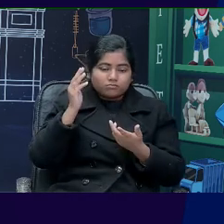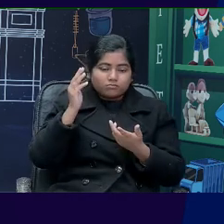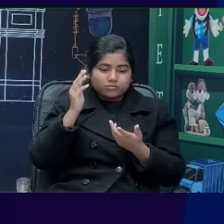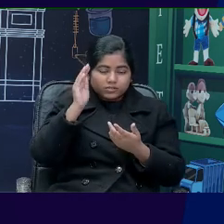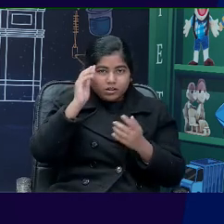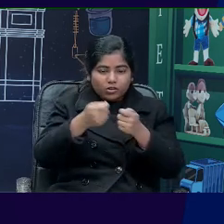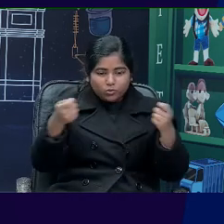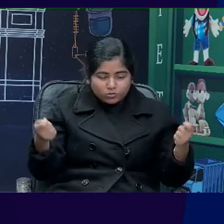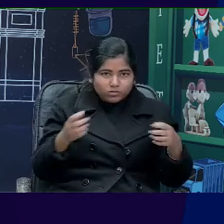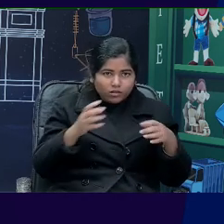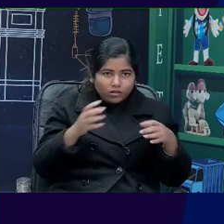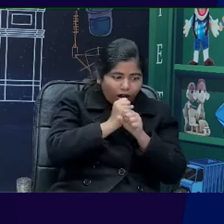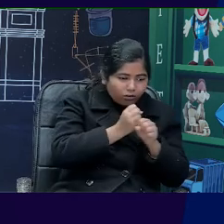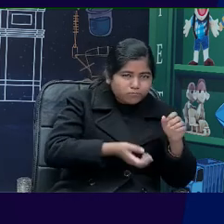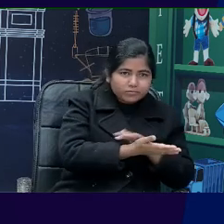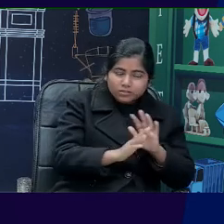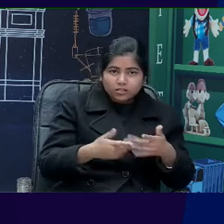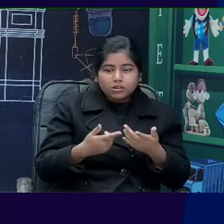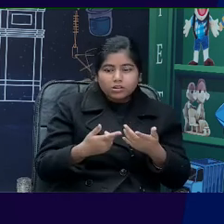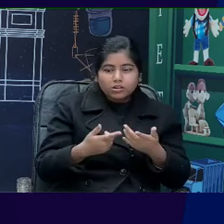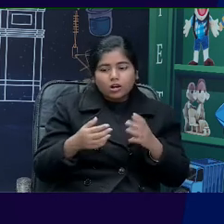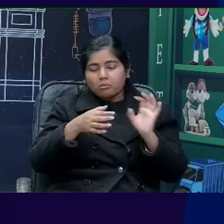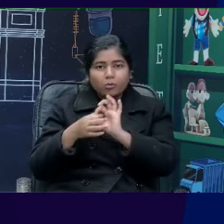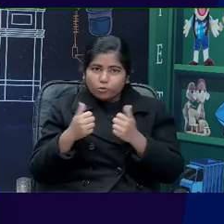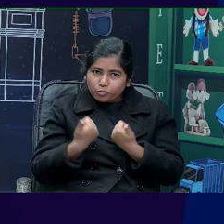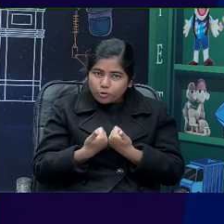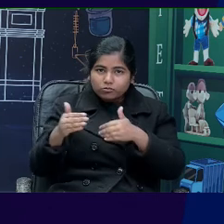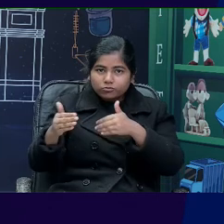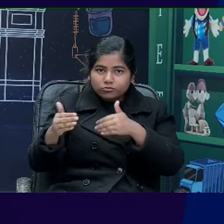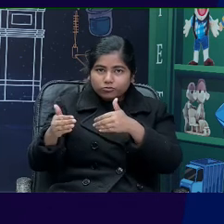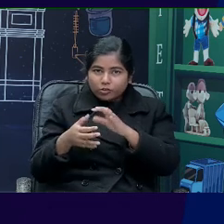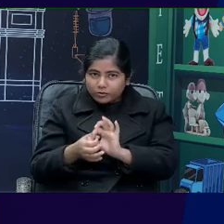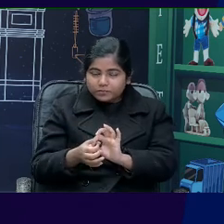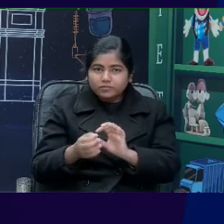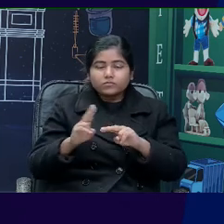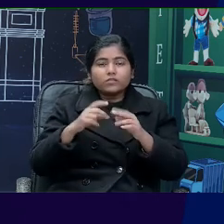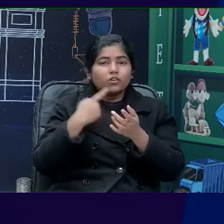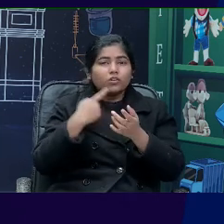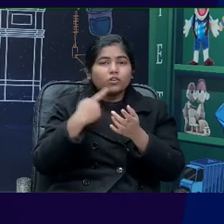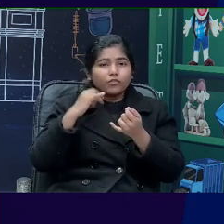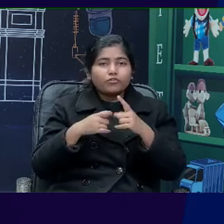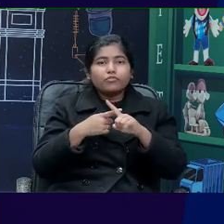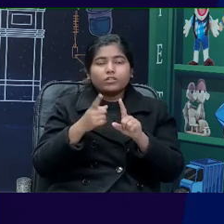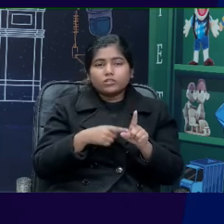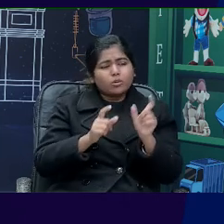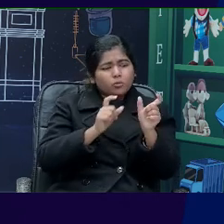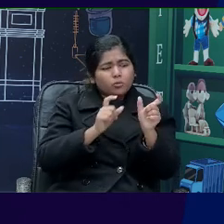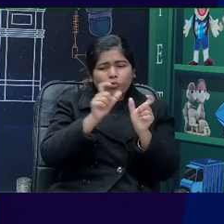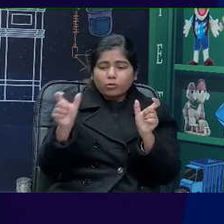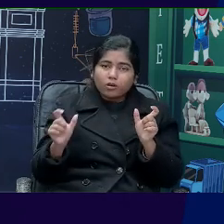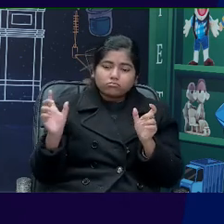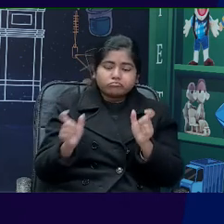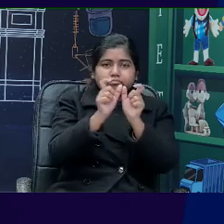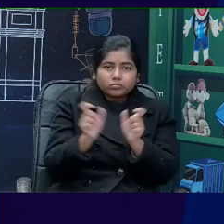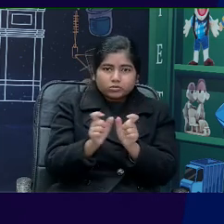Is it a good companion? Is it, you know, a sharing companion? Is it a frisky pet? So, you can use all of these words and